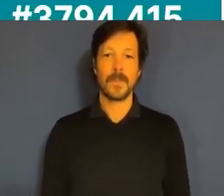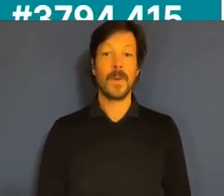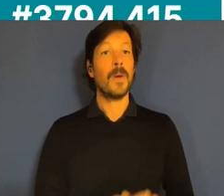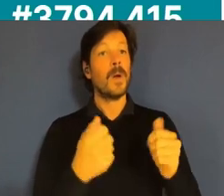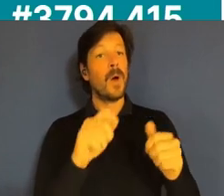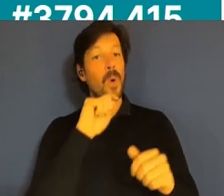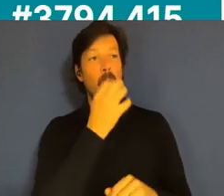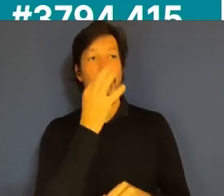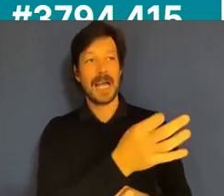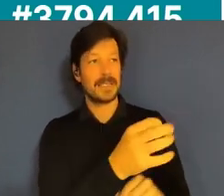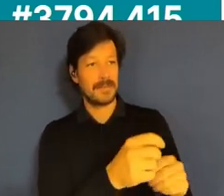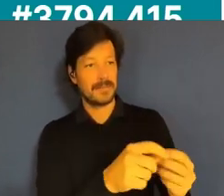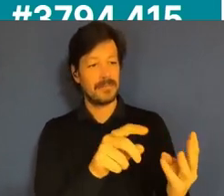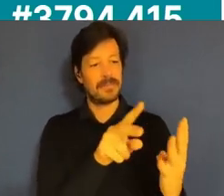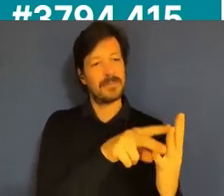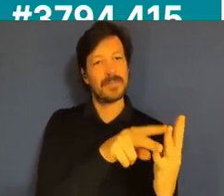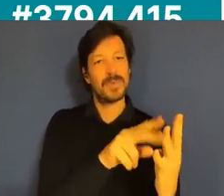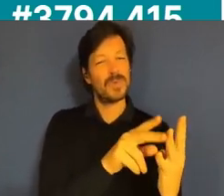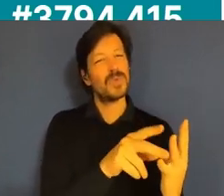different angle, which is picking up your point there.